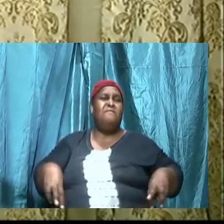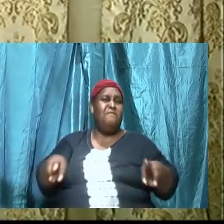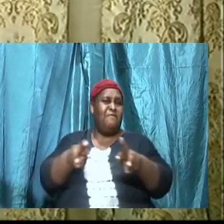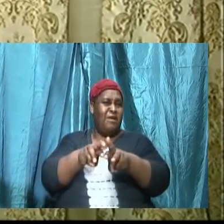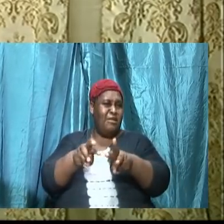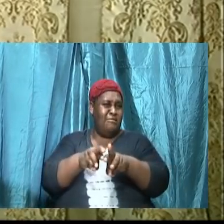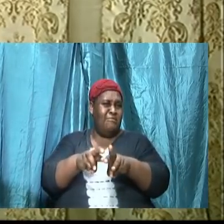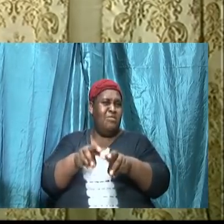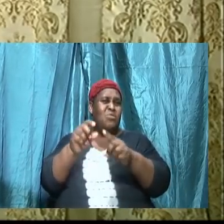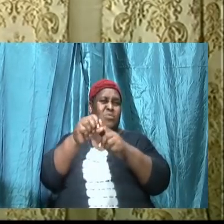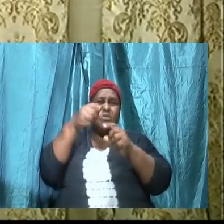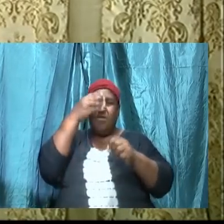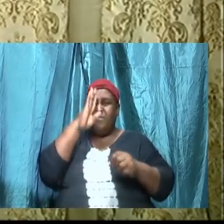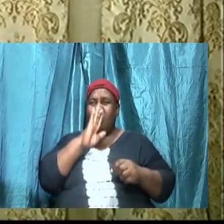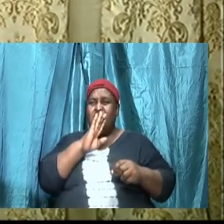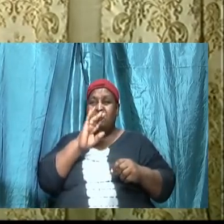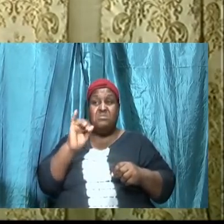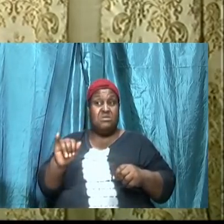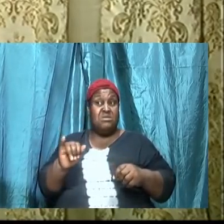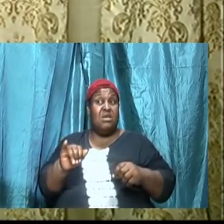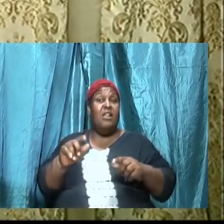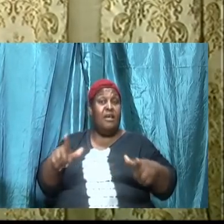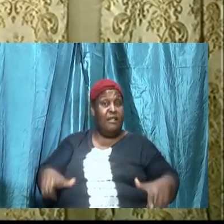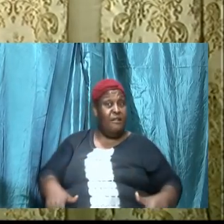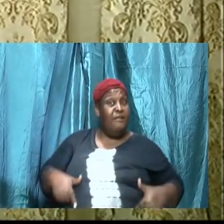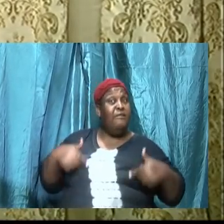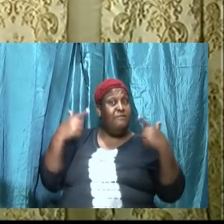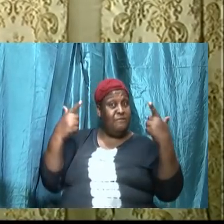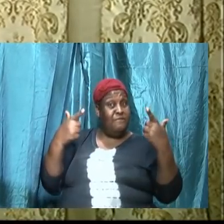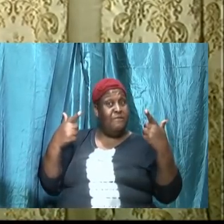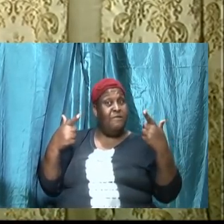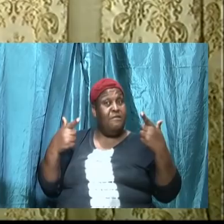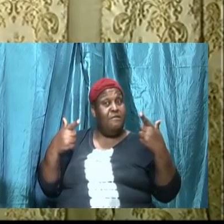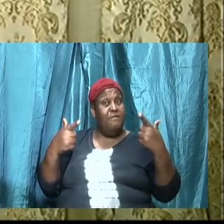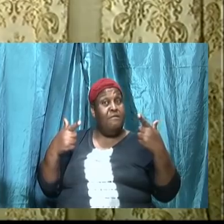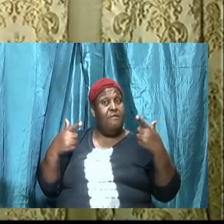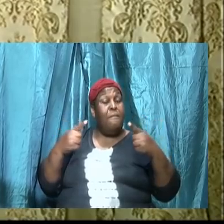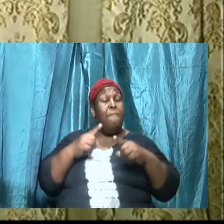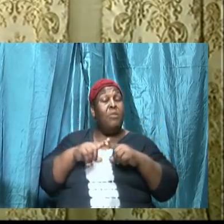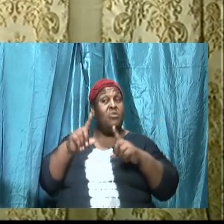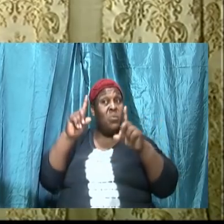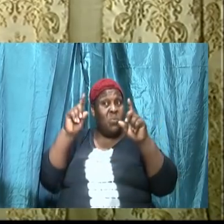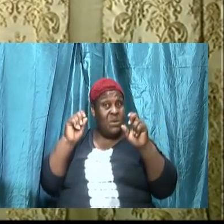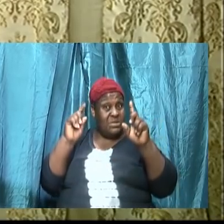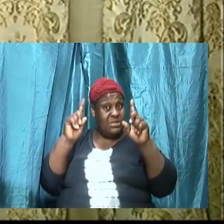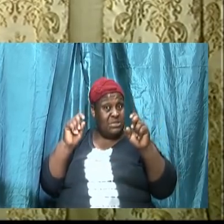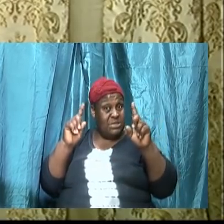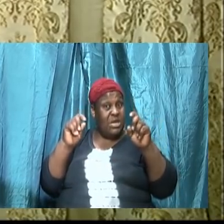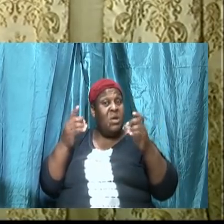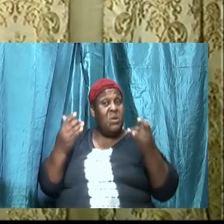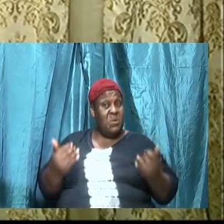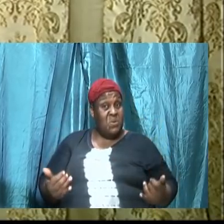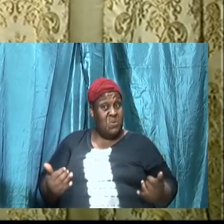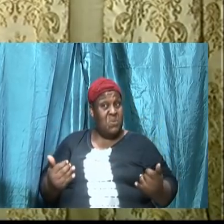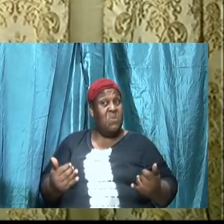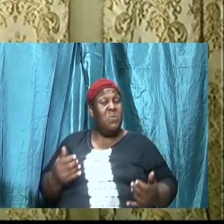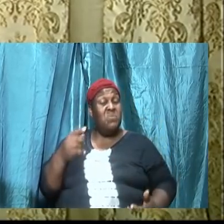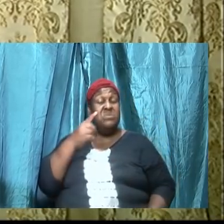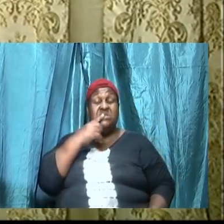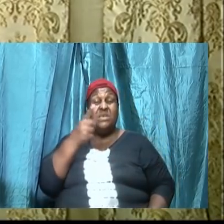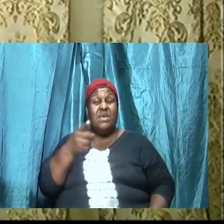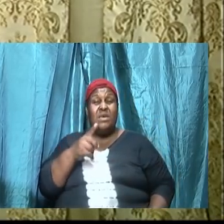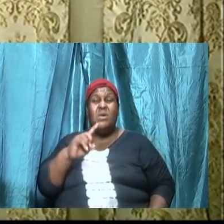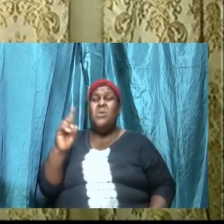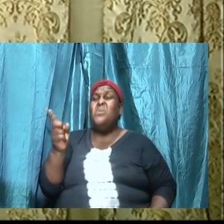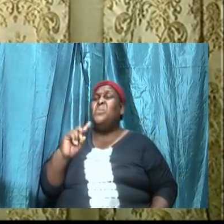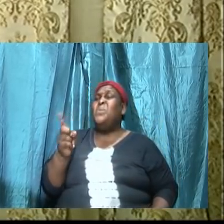we will still be walking. But the question now arise, where exactly are